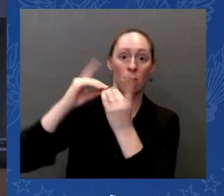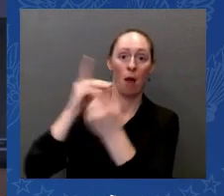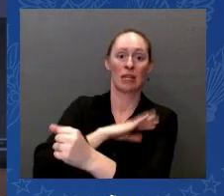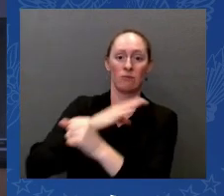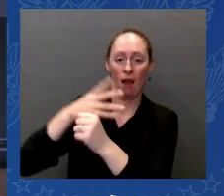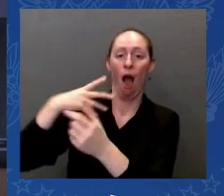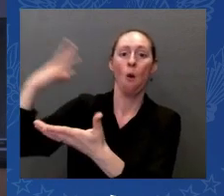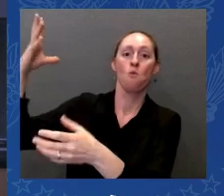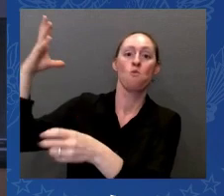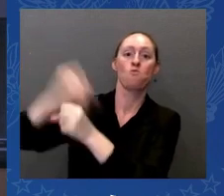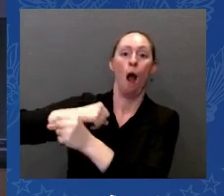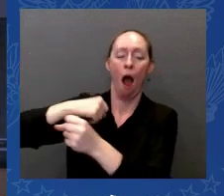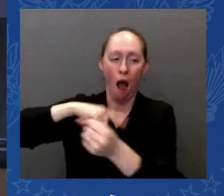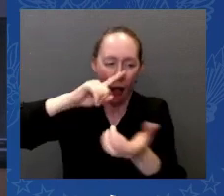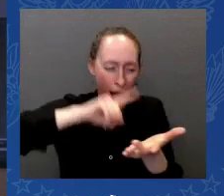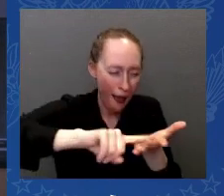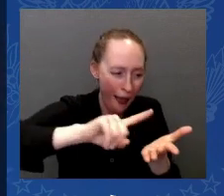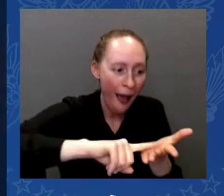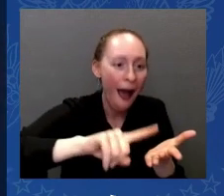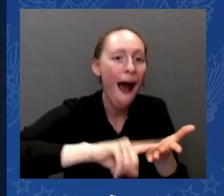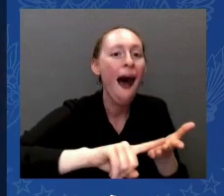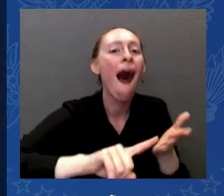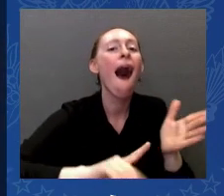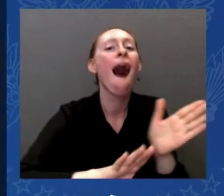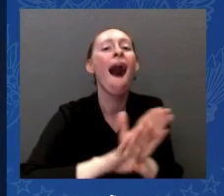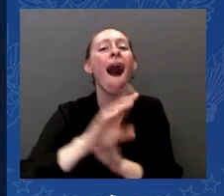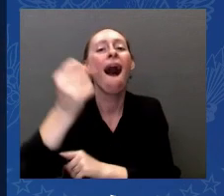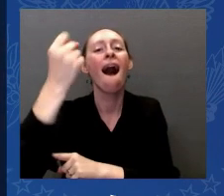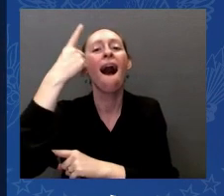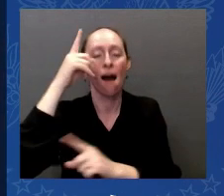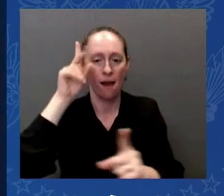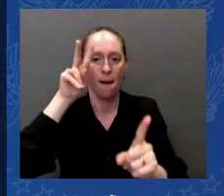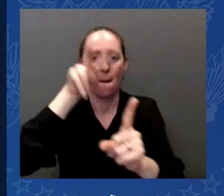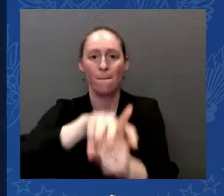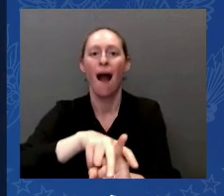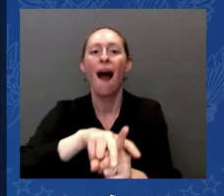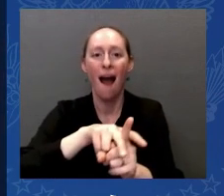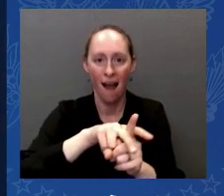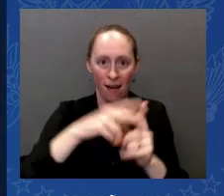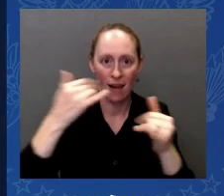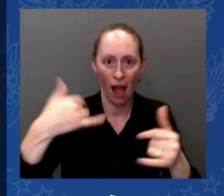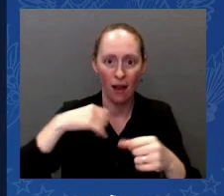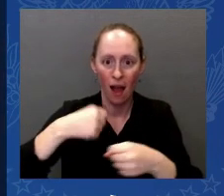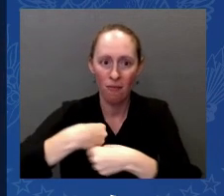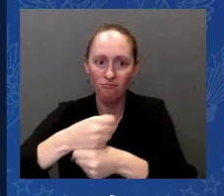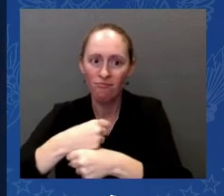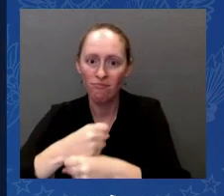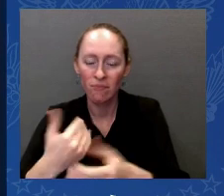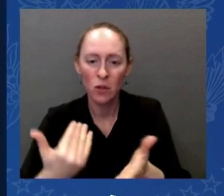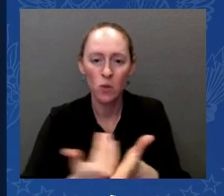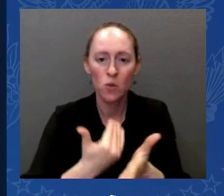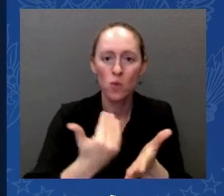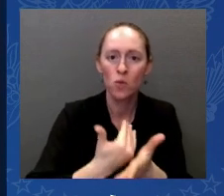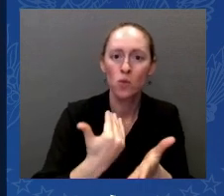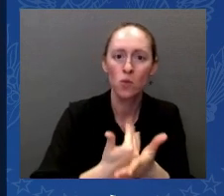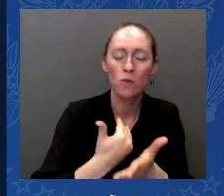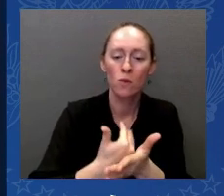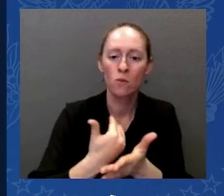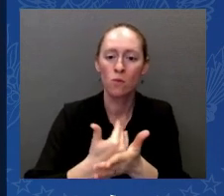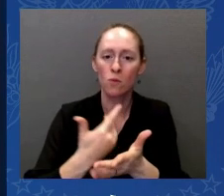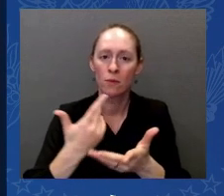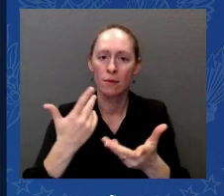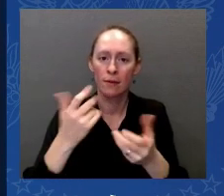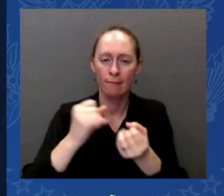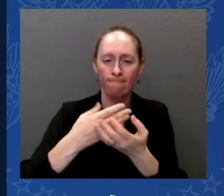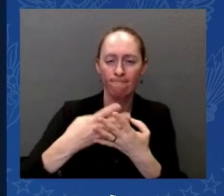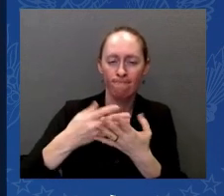building our first commercial-scale lithium refinery in Central Nevada that will really expand the types of resource base the U.S. has